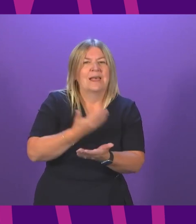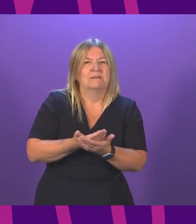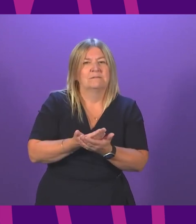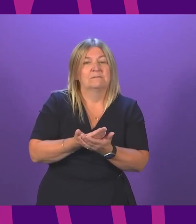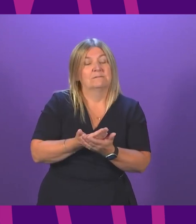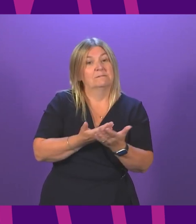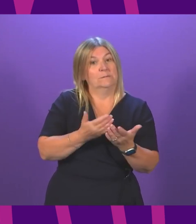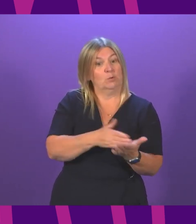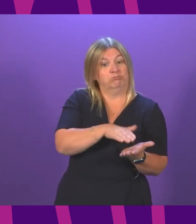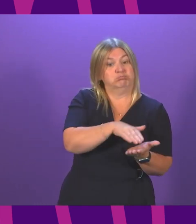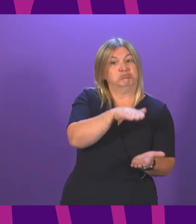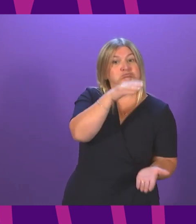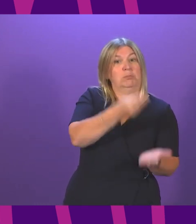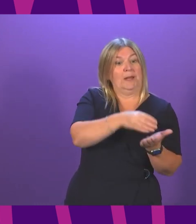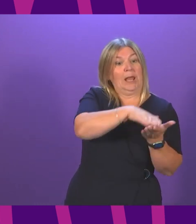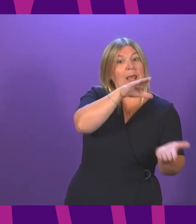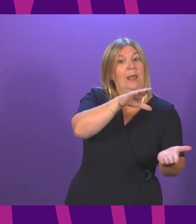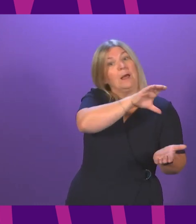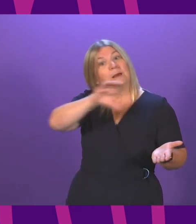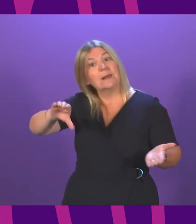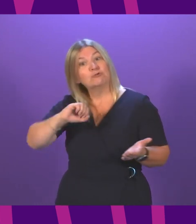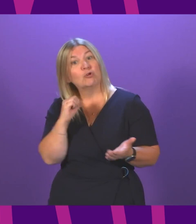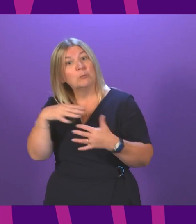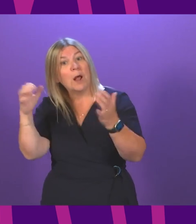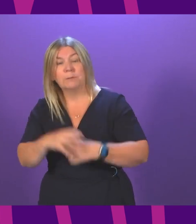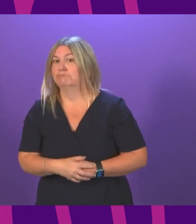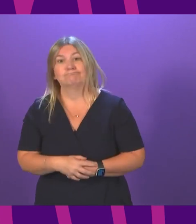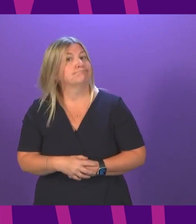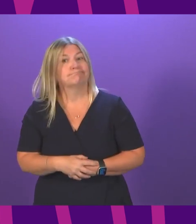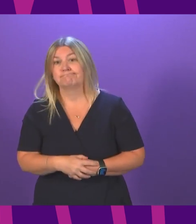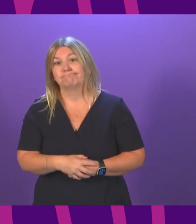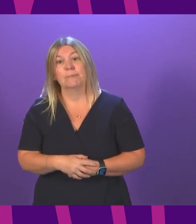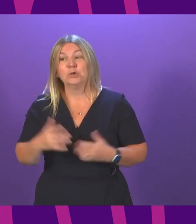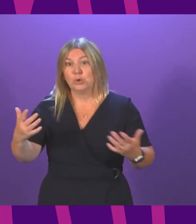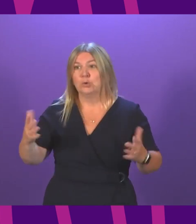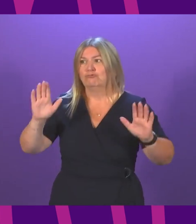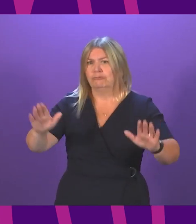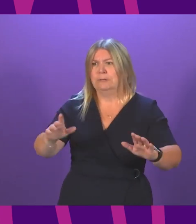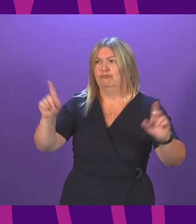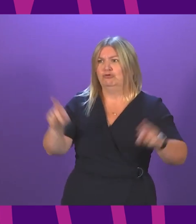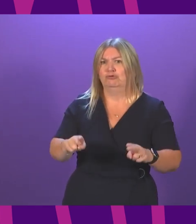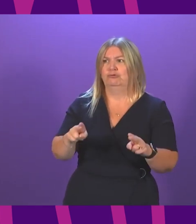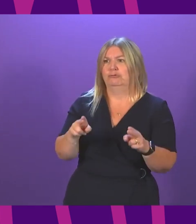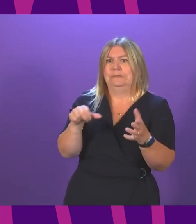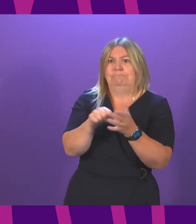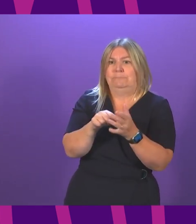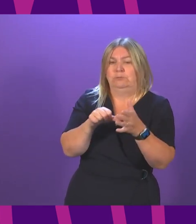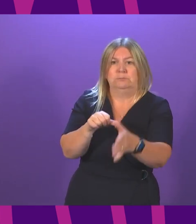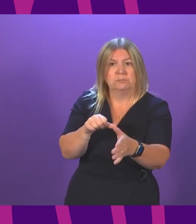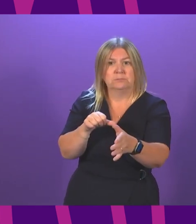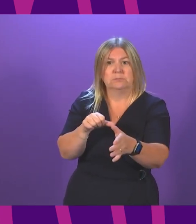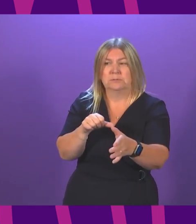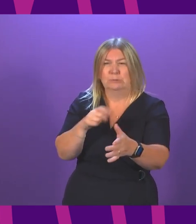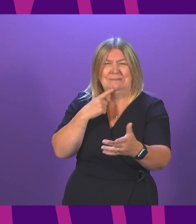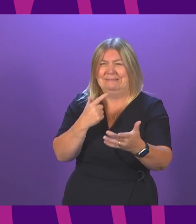that money to the Scottish Parliament. So every time we have to mitigate a cut like that, we are having to take money from elsewhere within